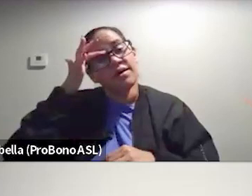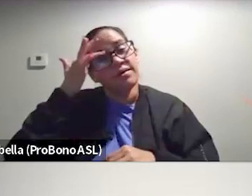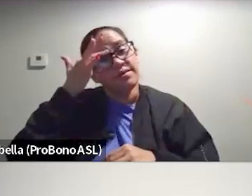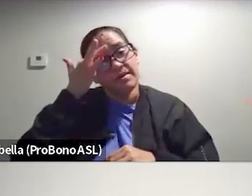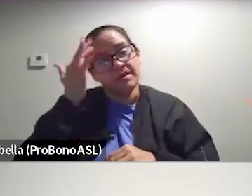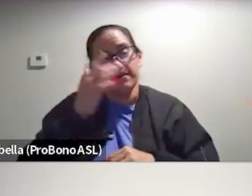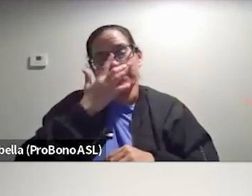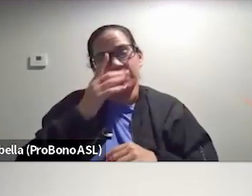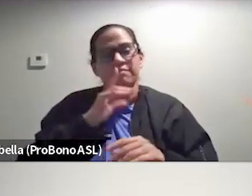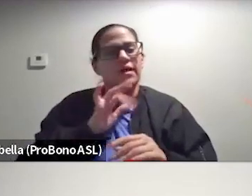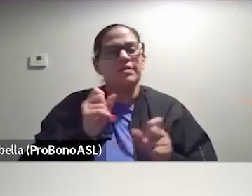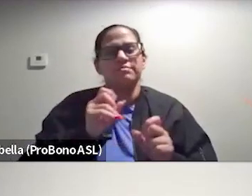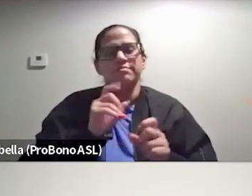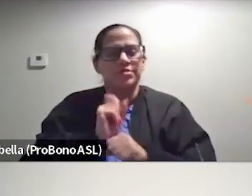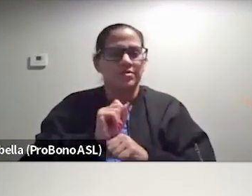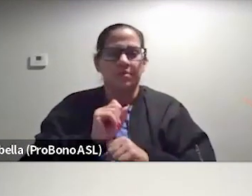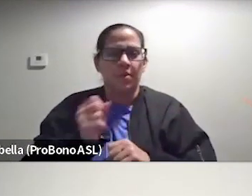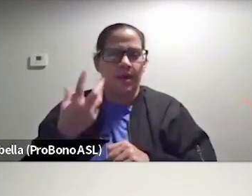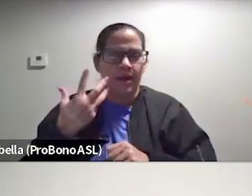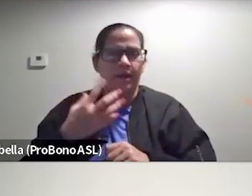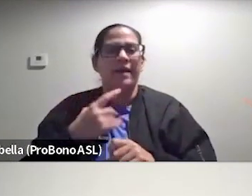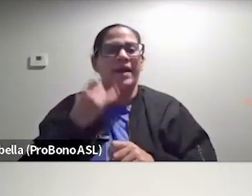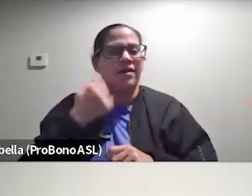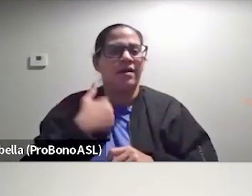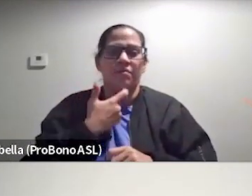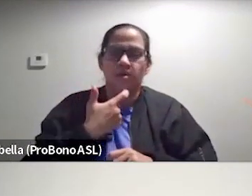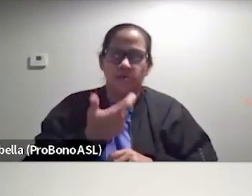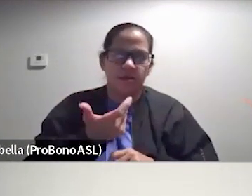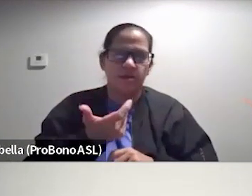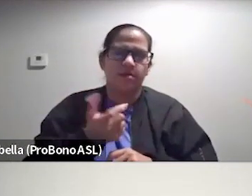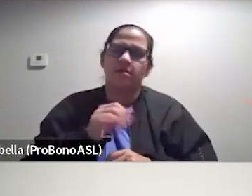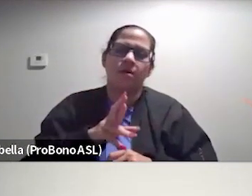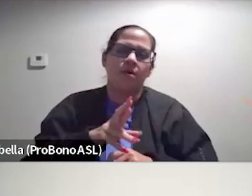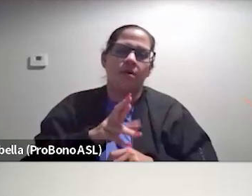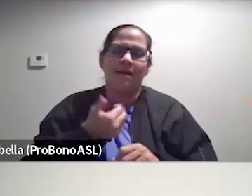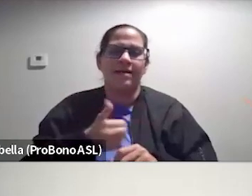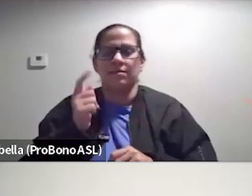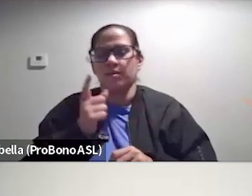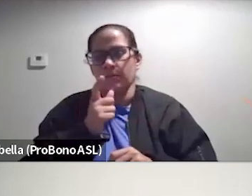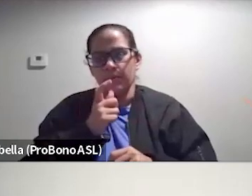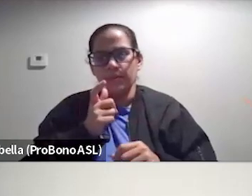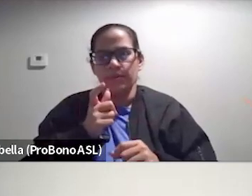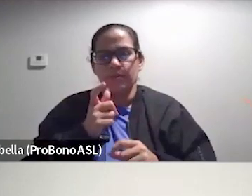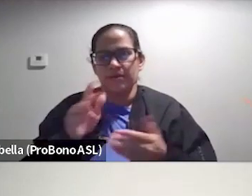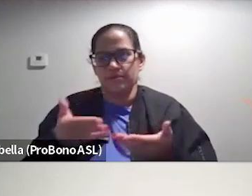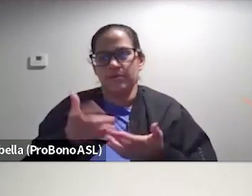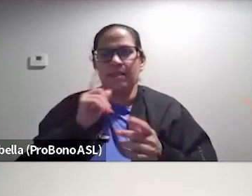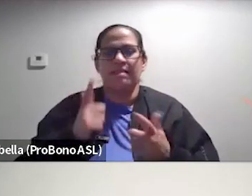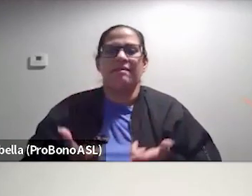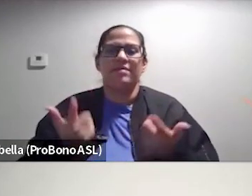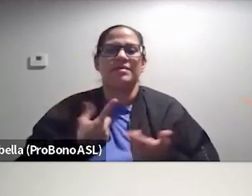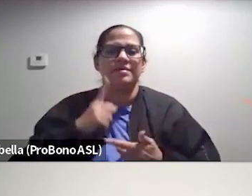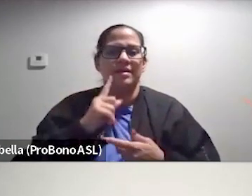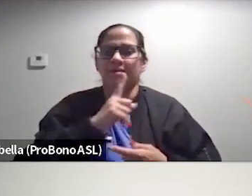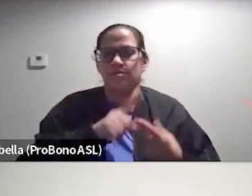Super white. Um, yes. If I had been watching or like anybody had introduced living single to me as